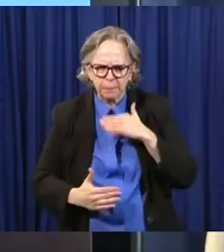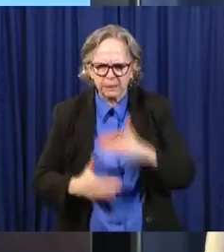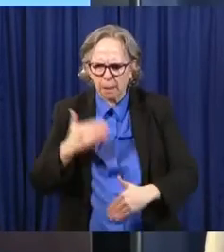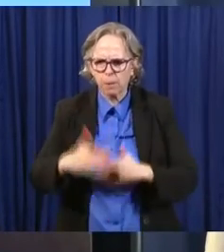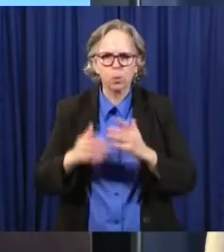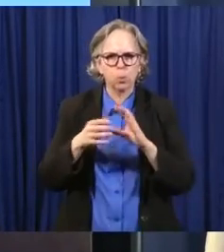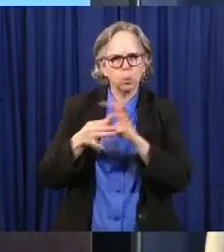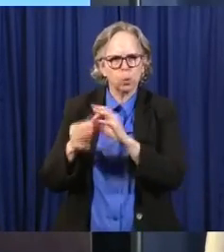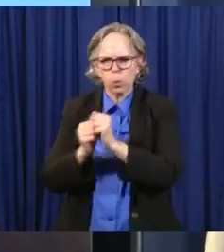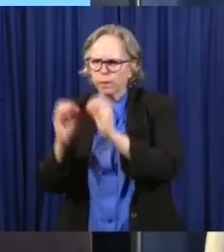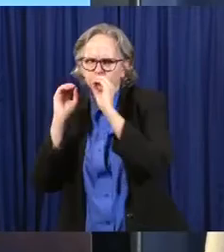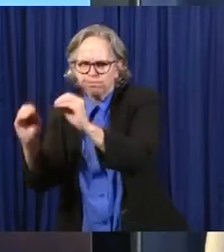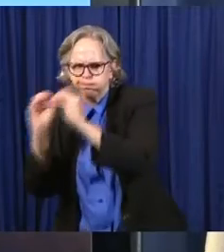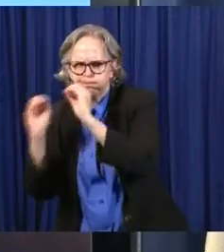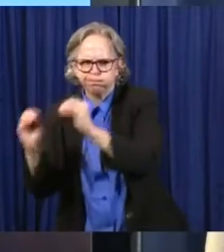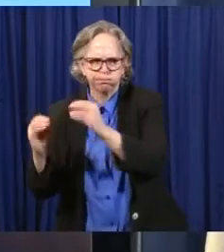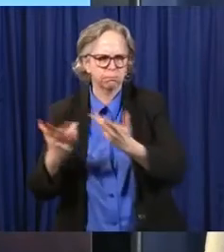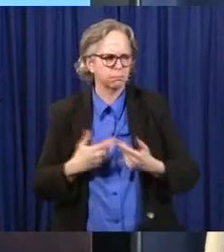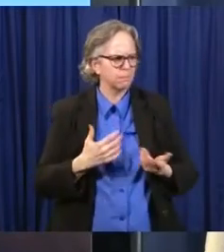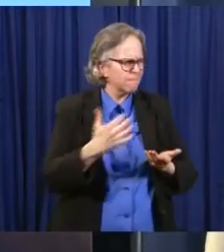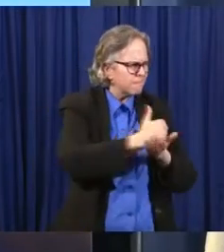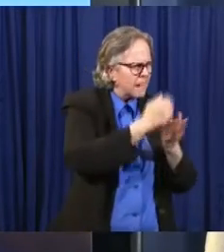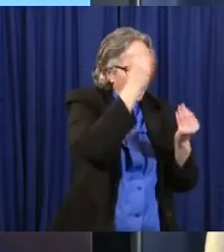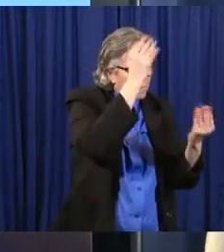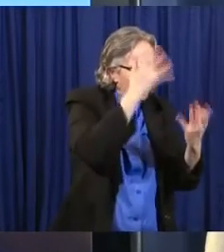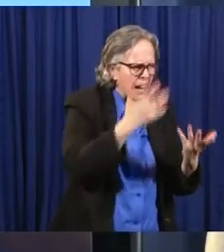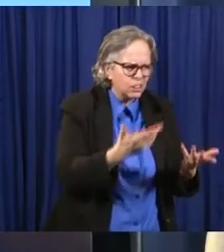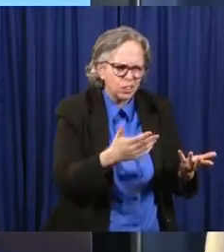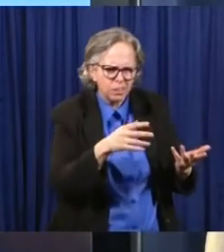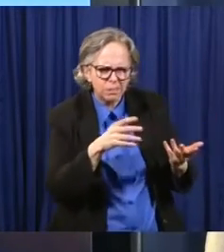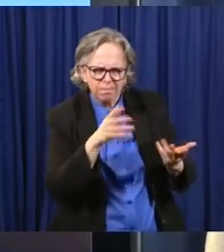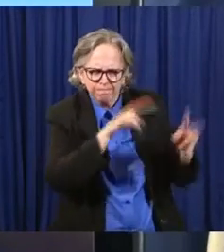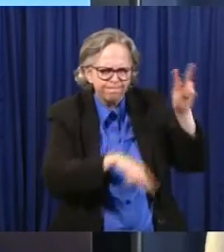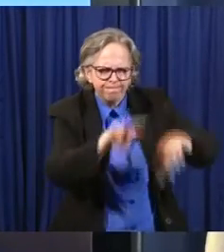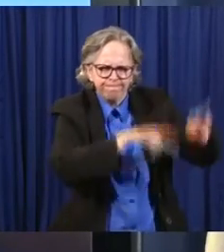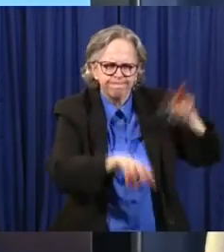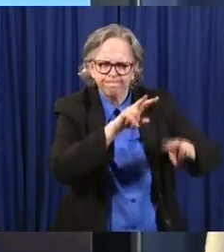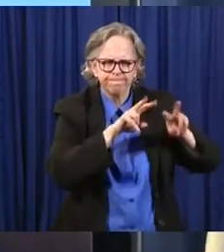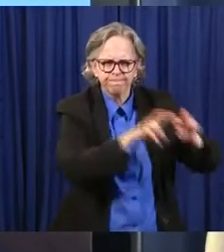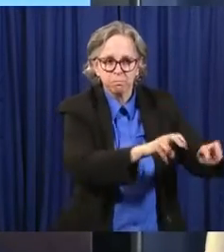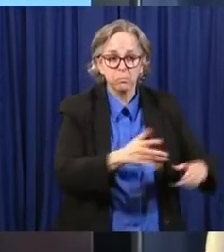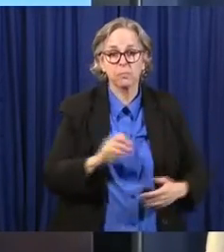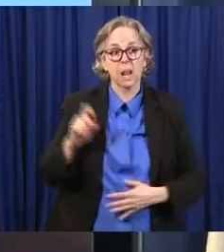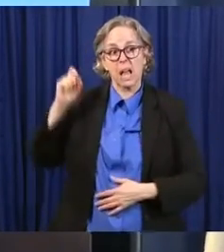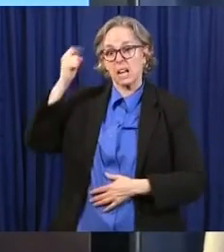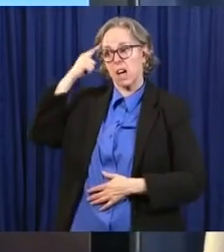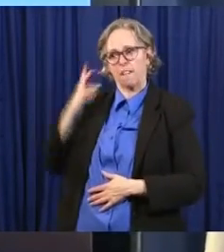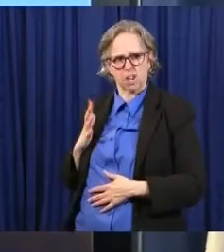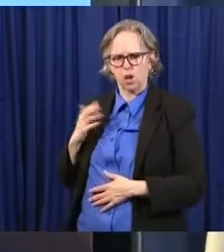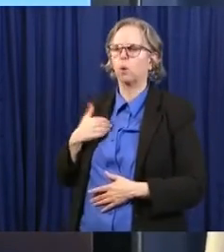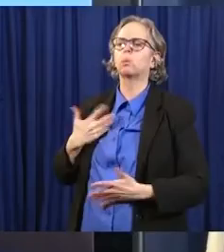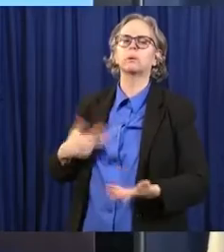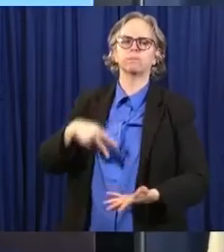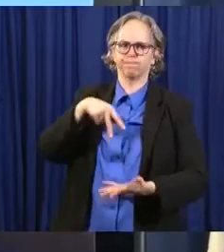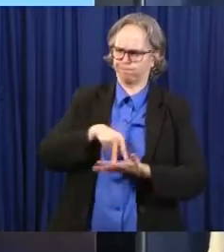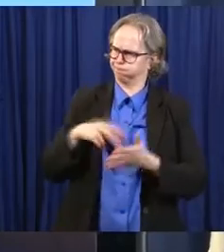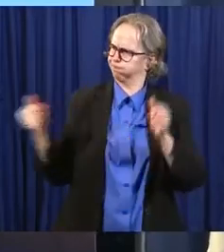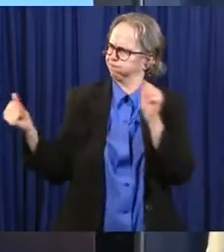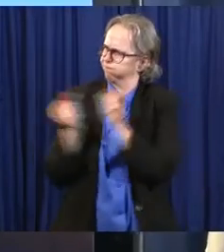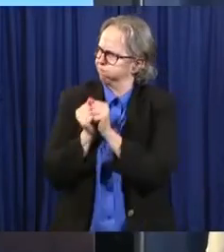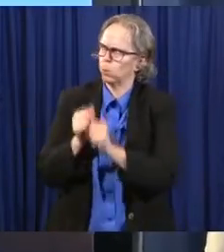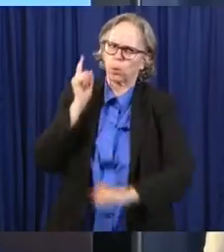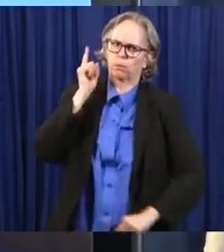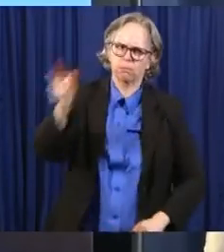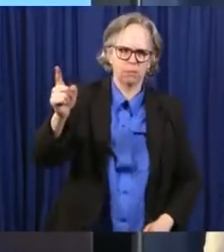policy creation or changes where needed. So, Governor, we stand ready with you, Lieutenant Governor Houston and